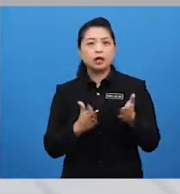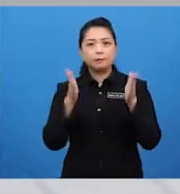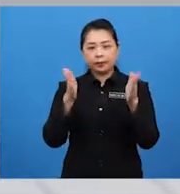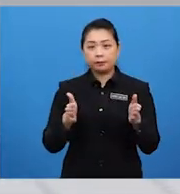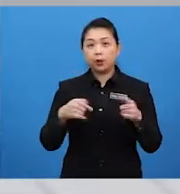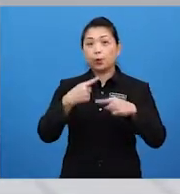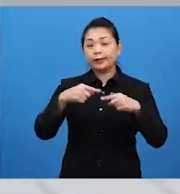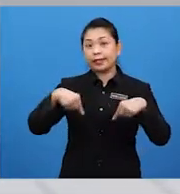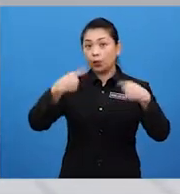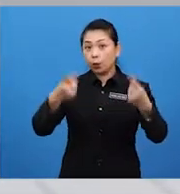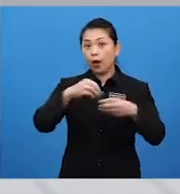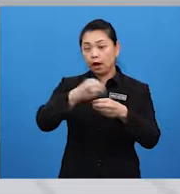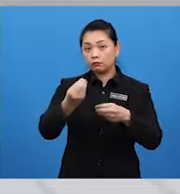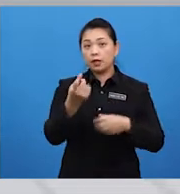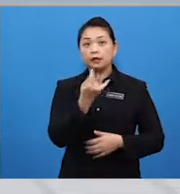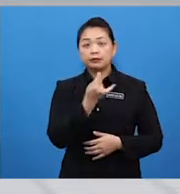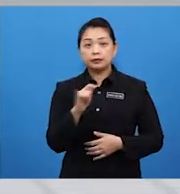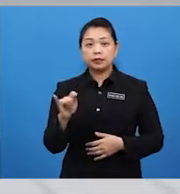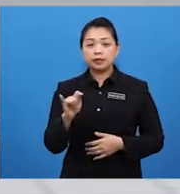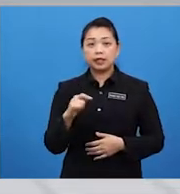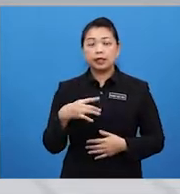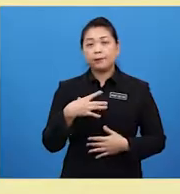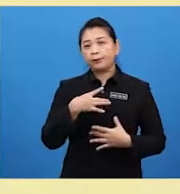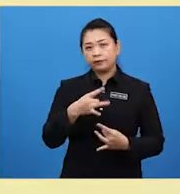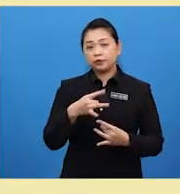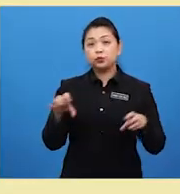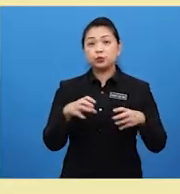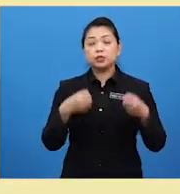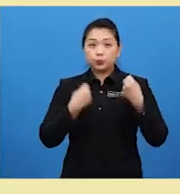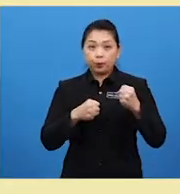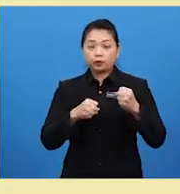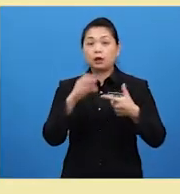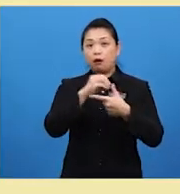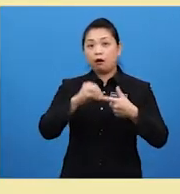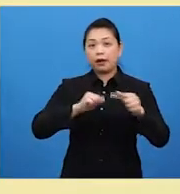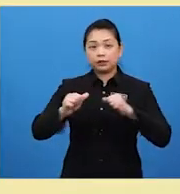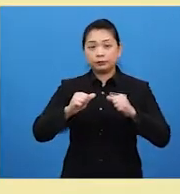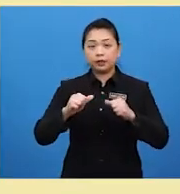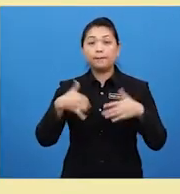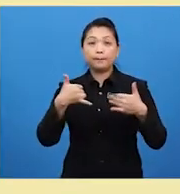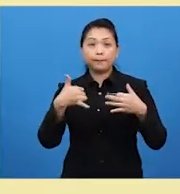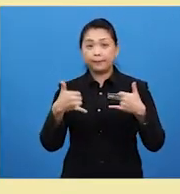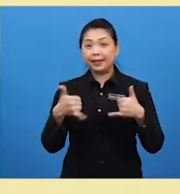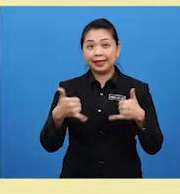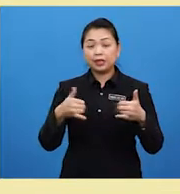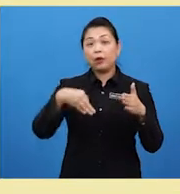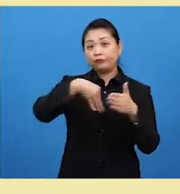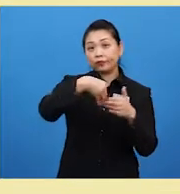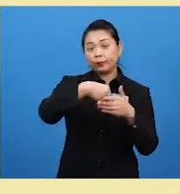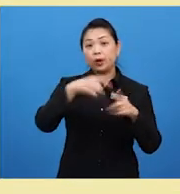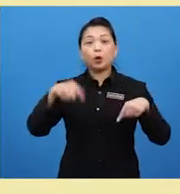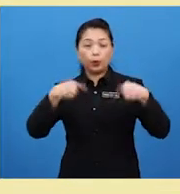out, they prefer doing some sports or activities, such as playing football, going swimming,